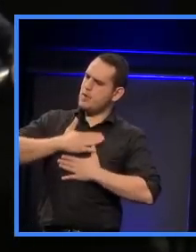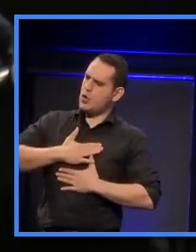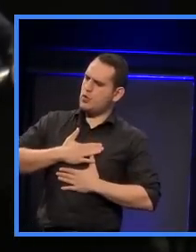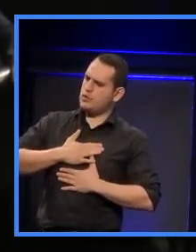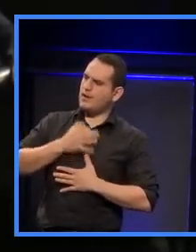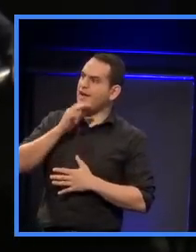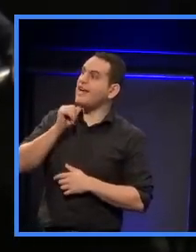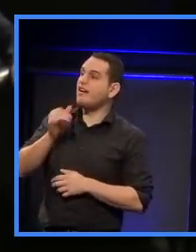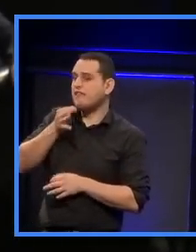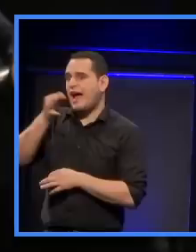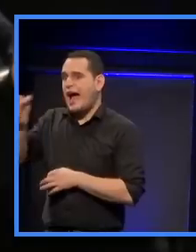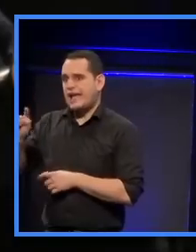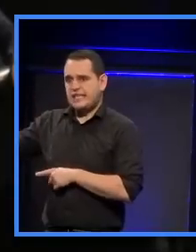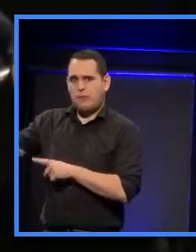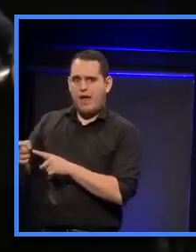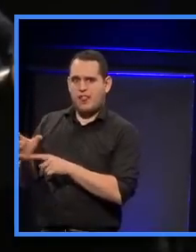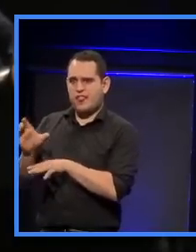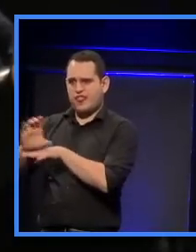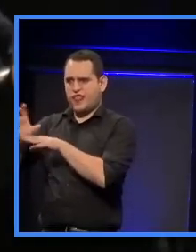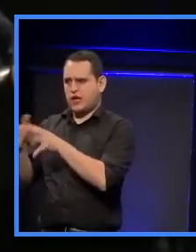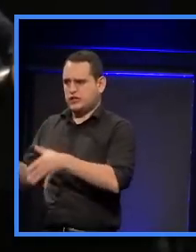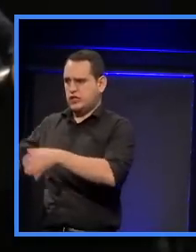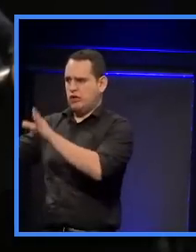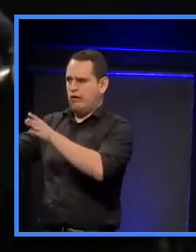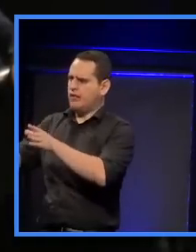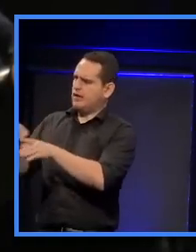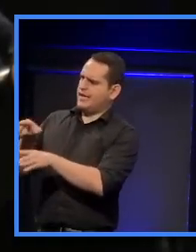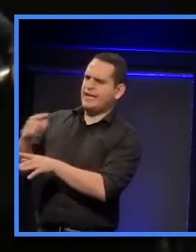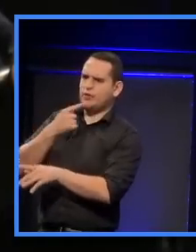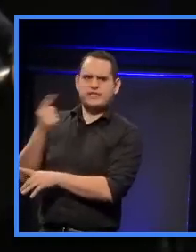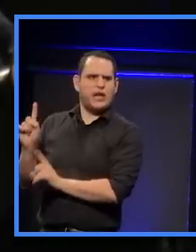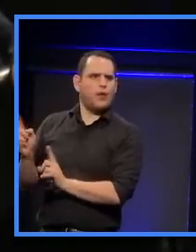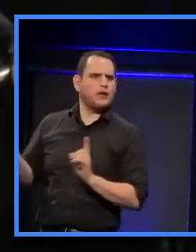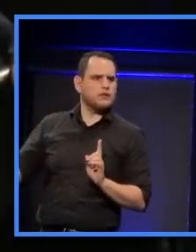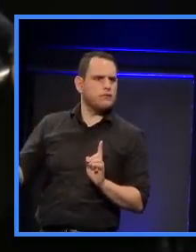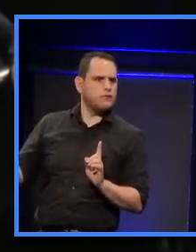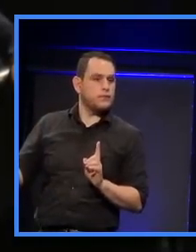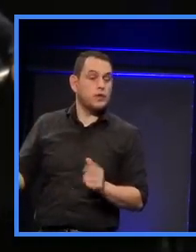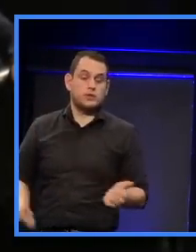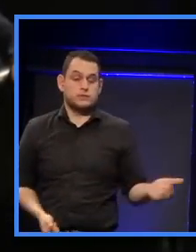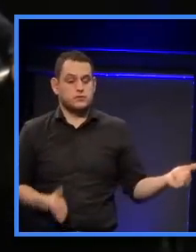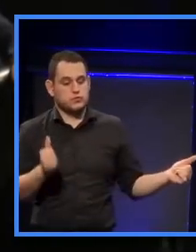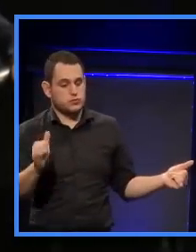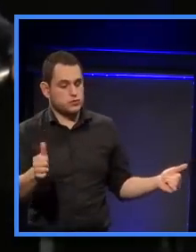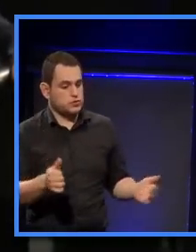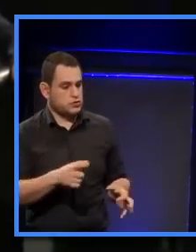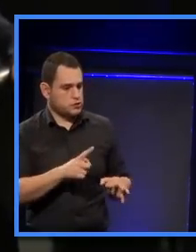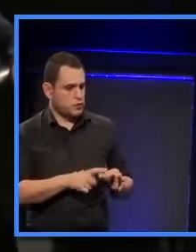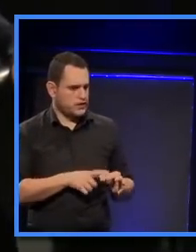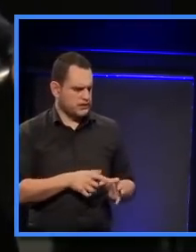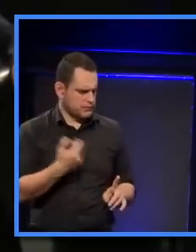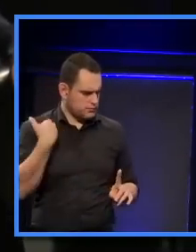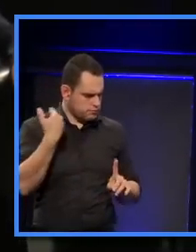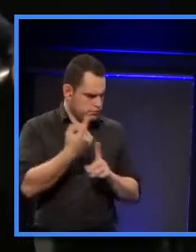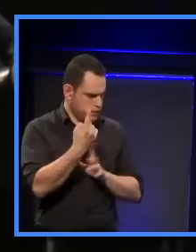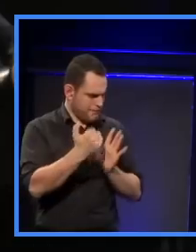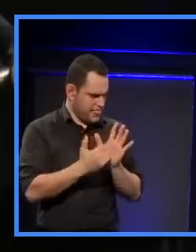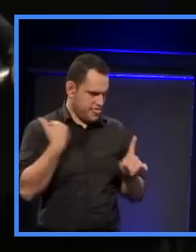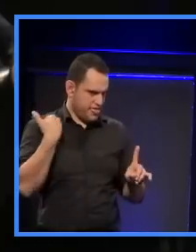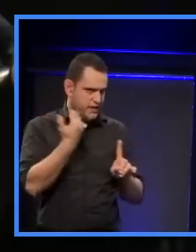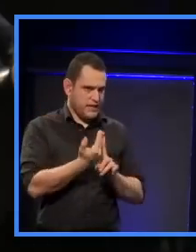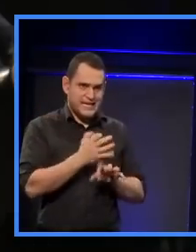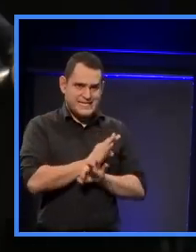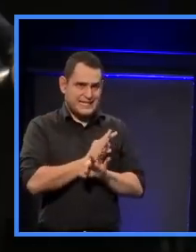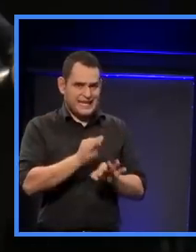subject of the testimony. Yes, that's a very good question. I haven't checked up in the last month, but